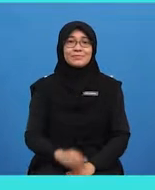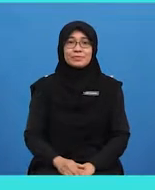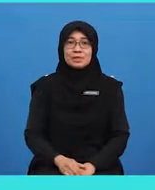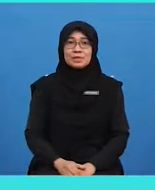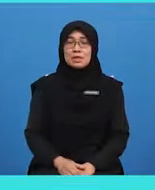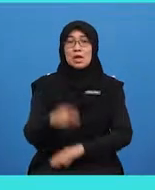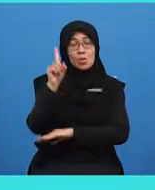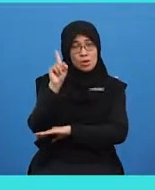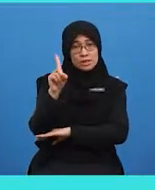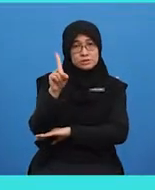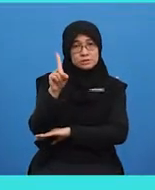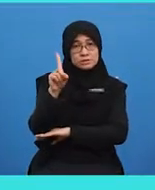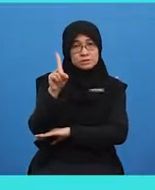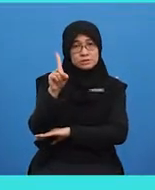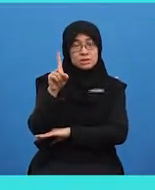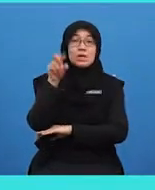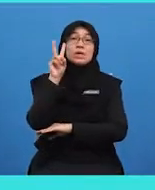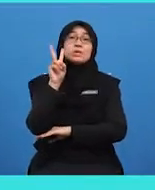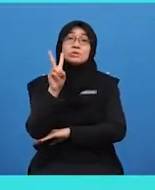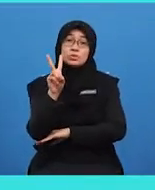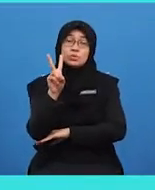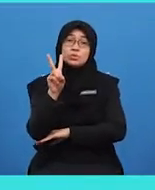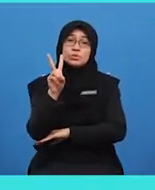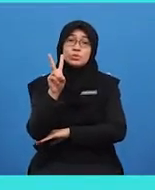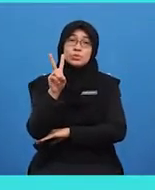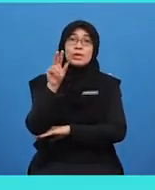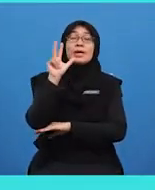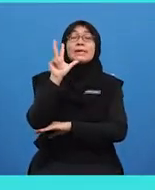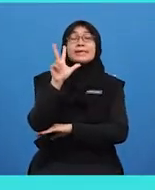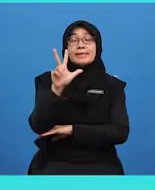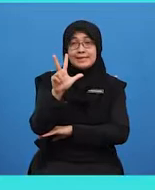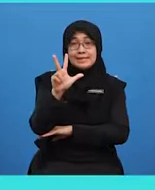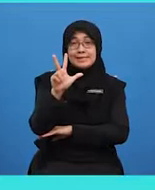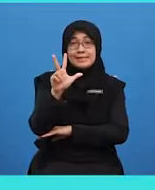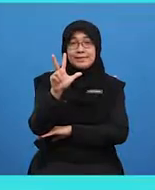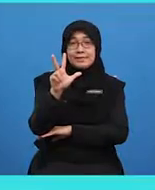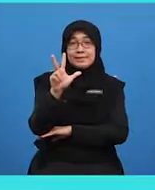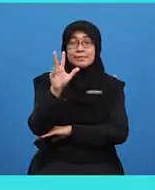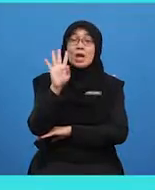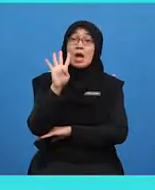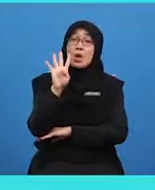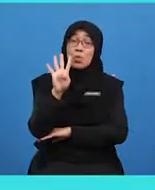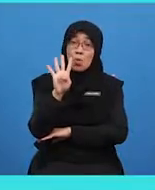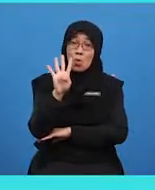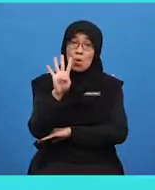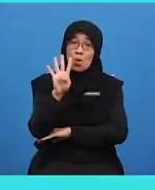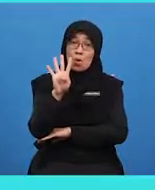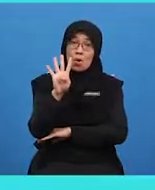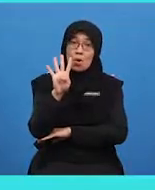1, 2, 3, 4,